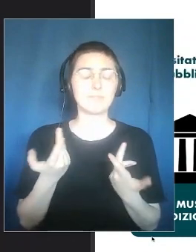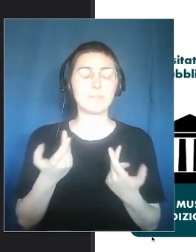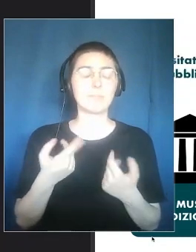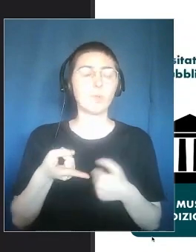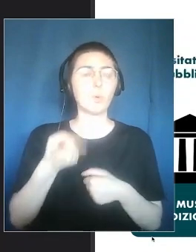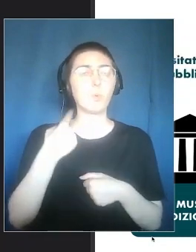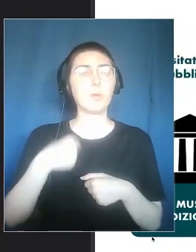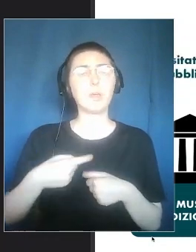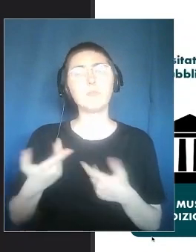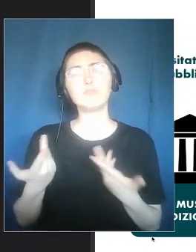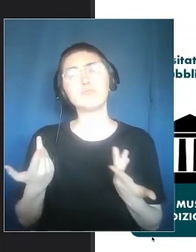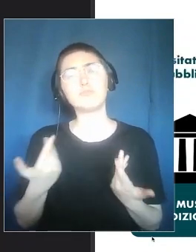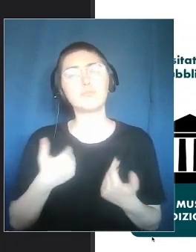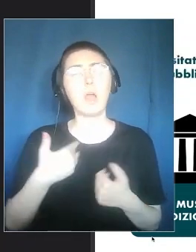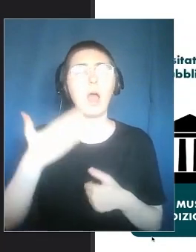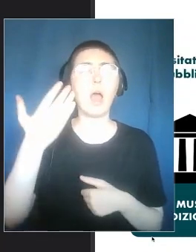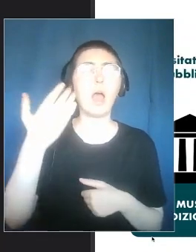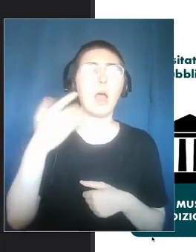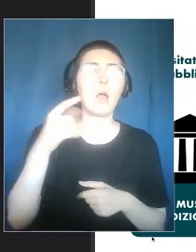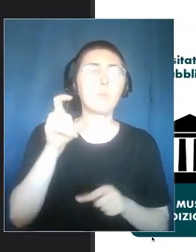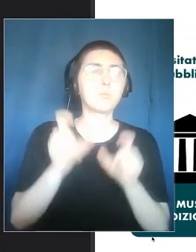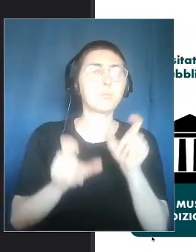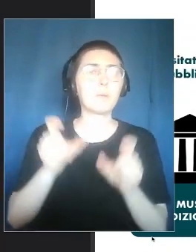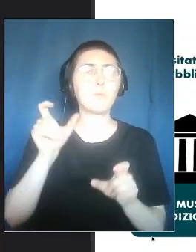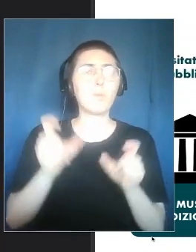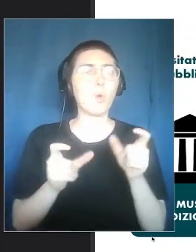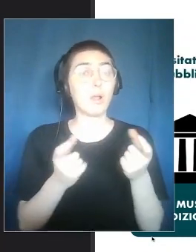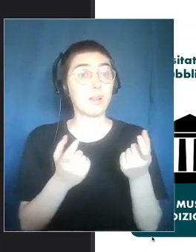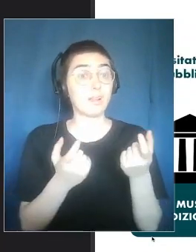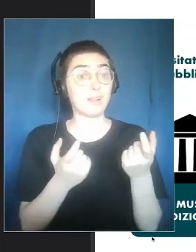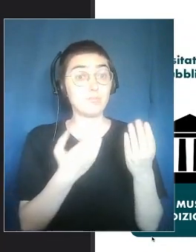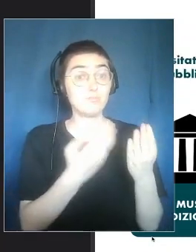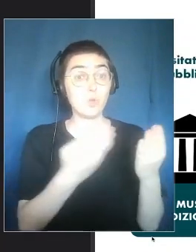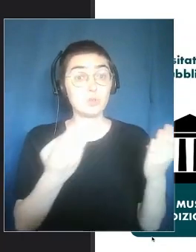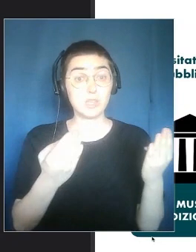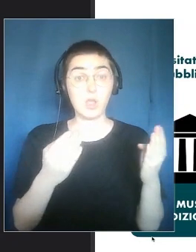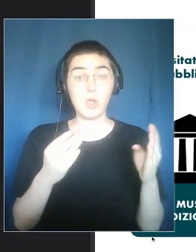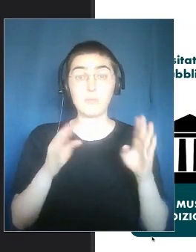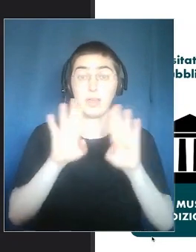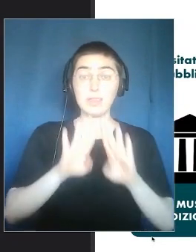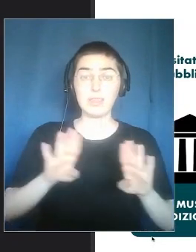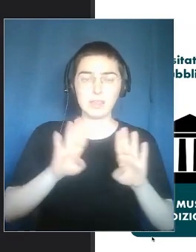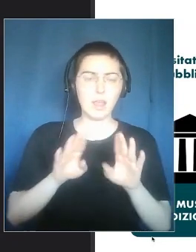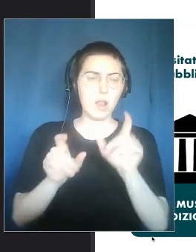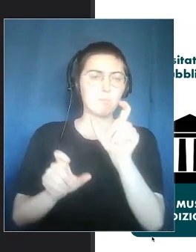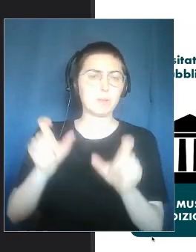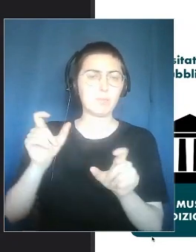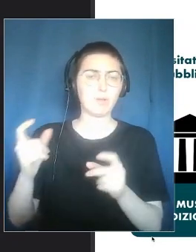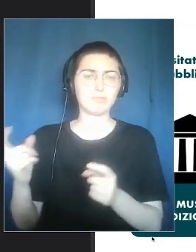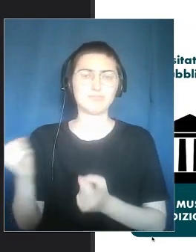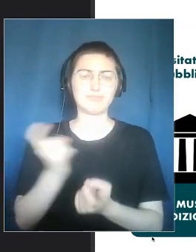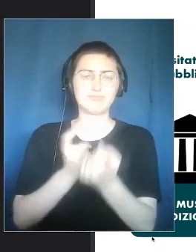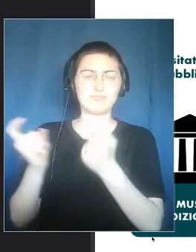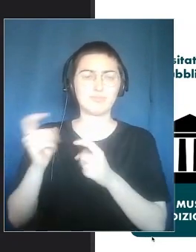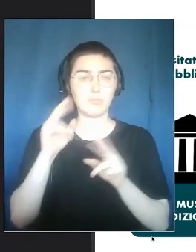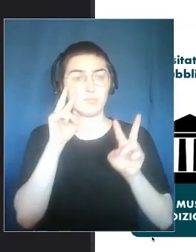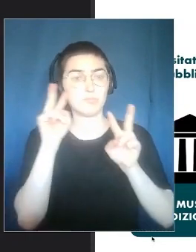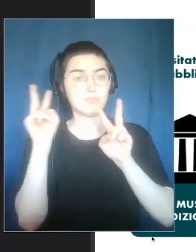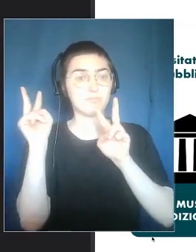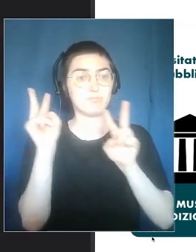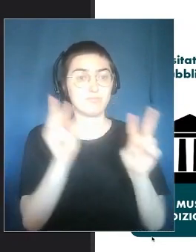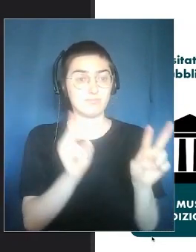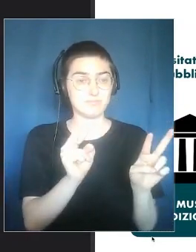To the concept of audience. Visitors. Audience coming to our rooms. But